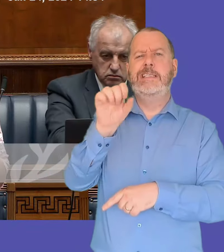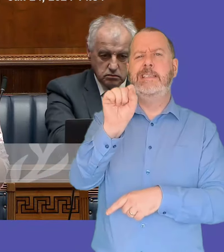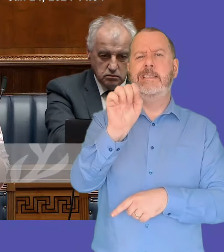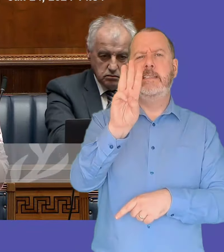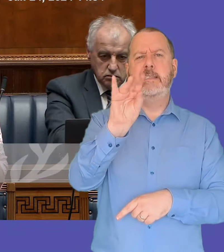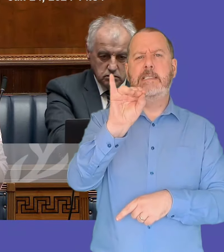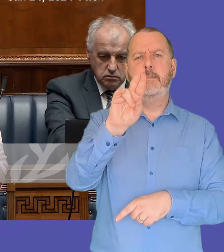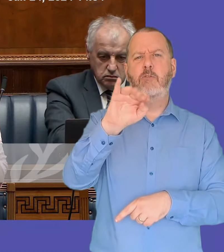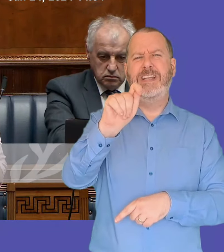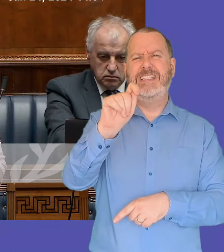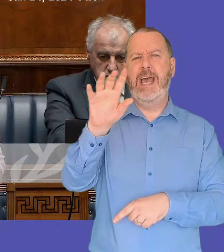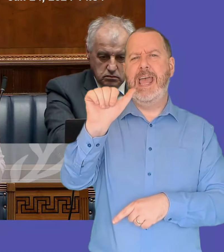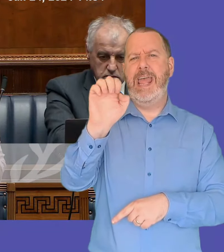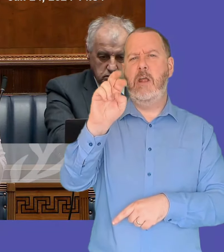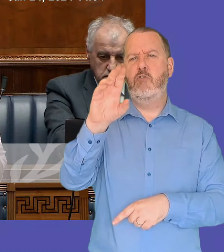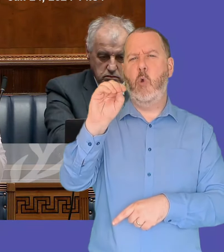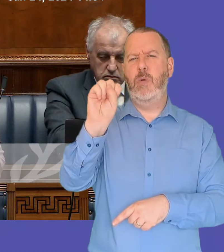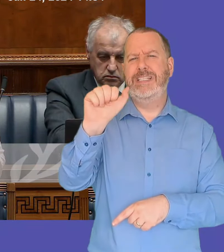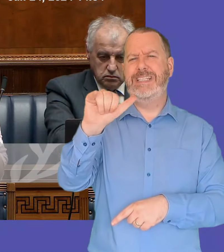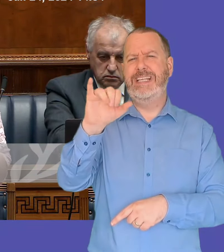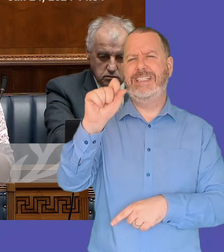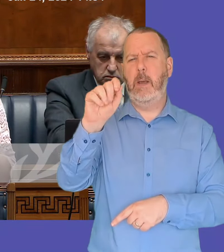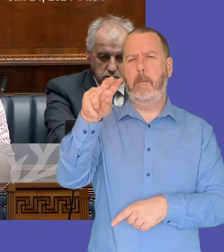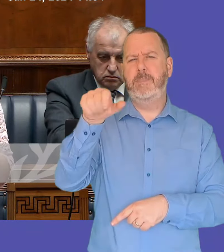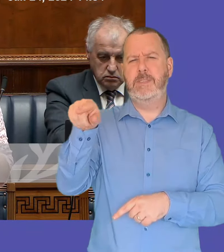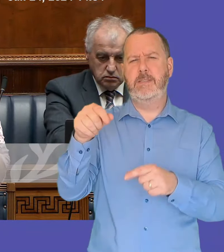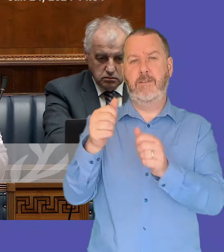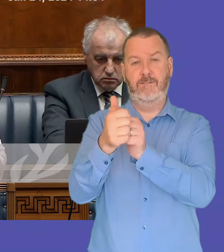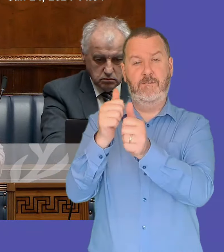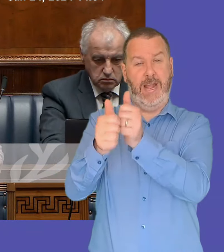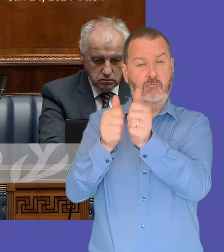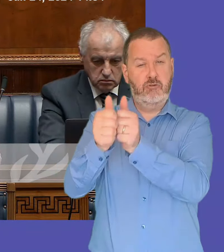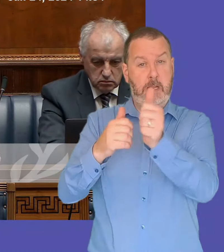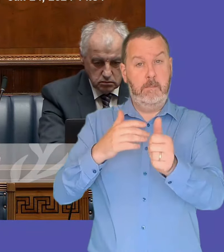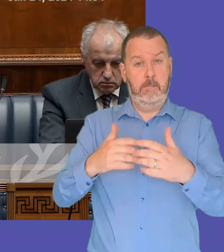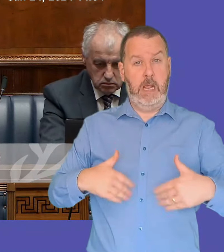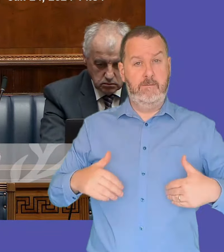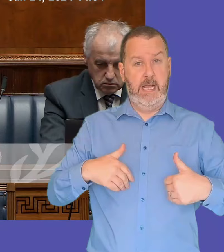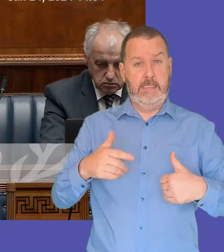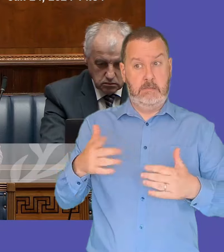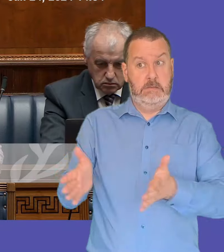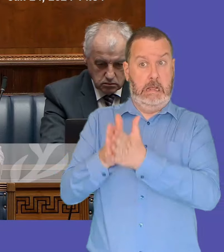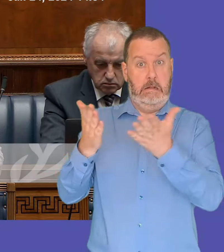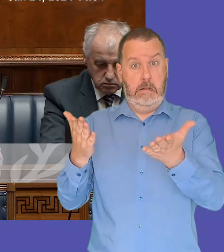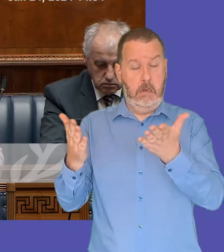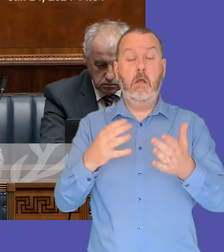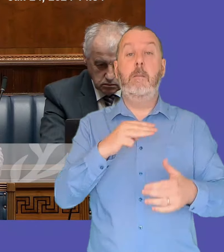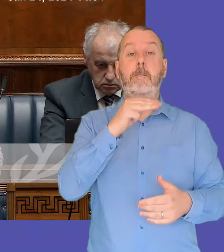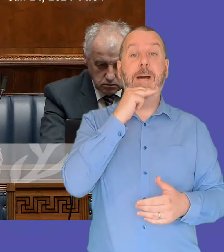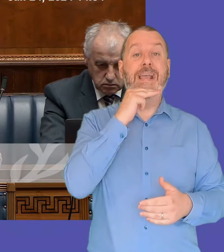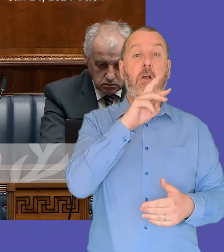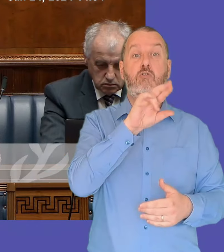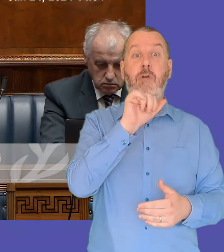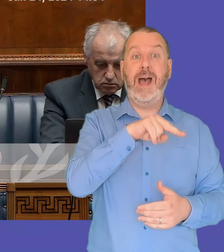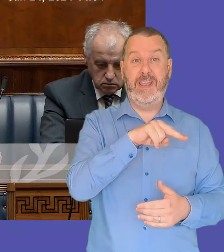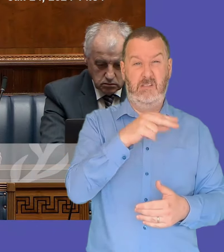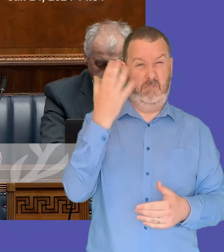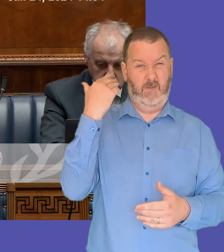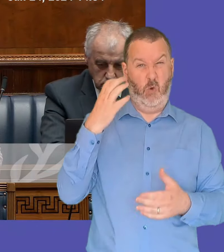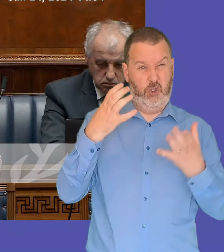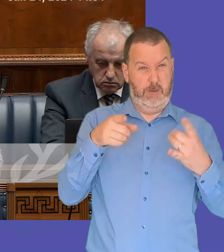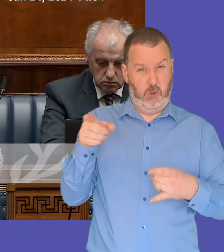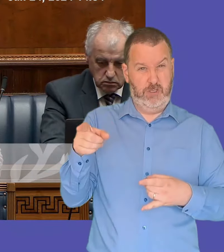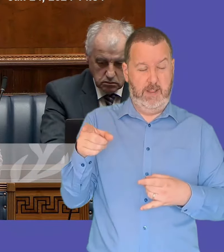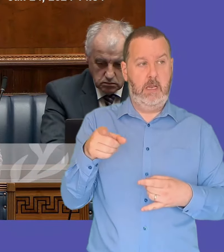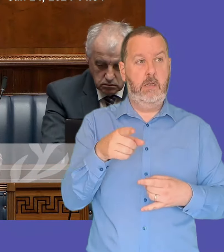and does the first minister agree with group chairman sir michael ryan who has said that any dismantling of the business would